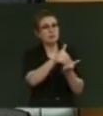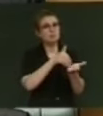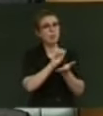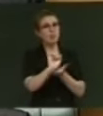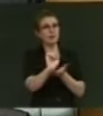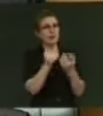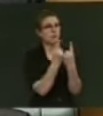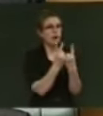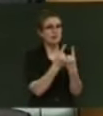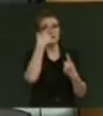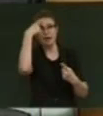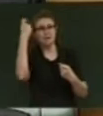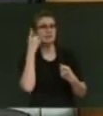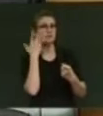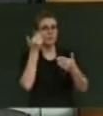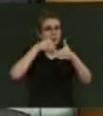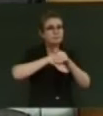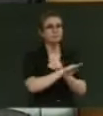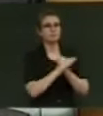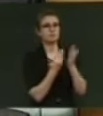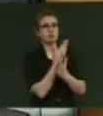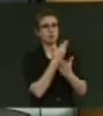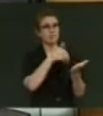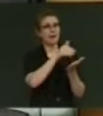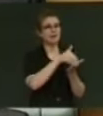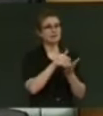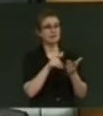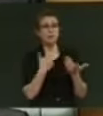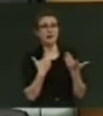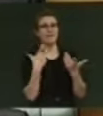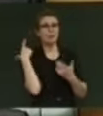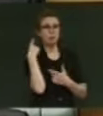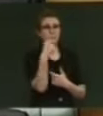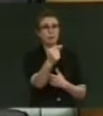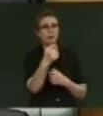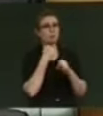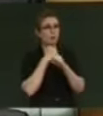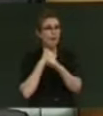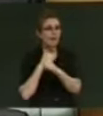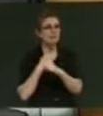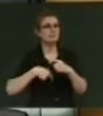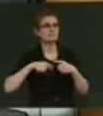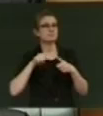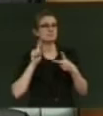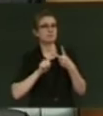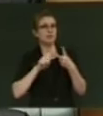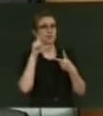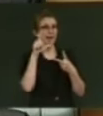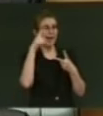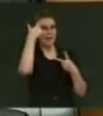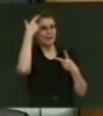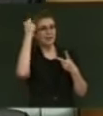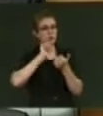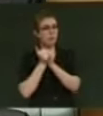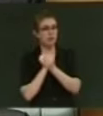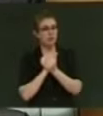markets. We are doing that through the rollout of ultra-fast broadband, through partnering with Callaghan Innovation to encourage research and development and